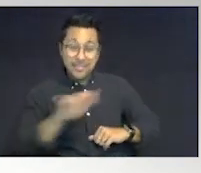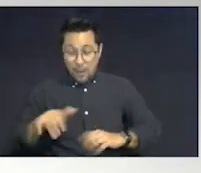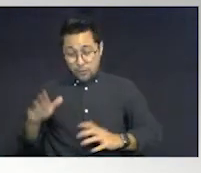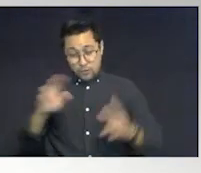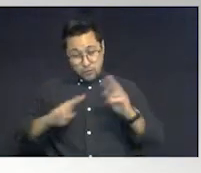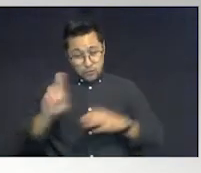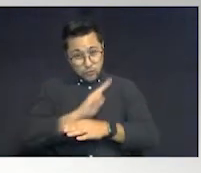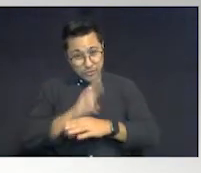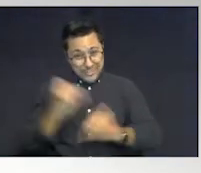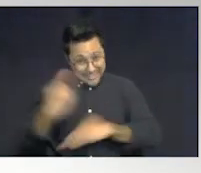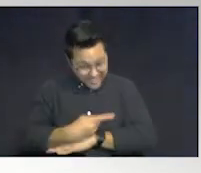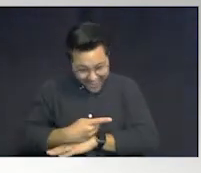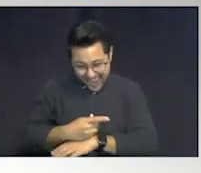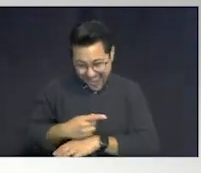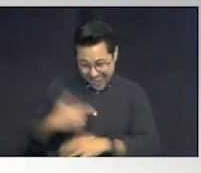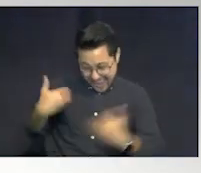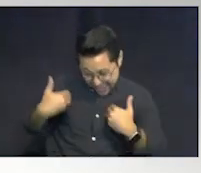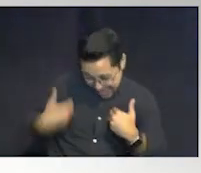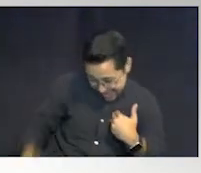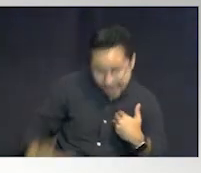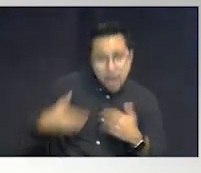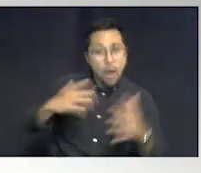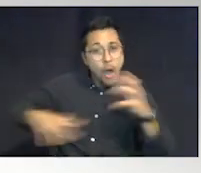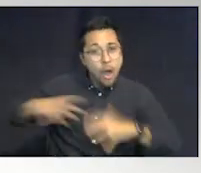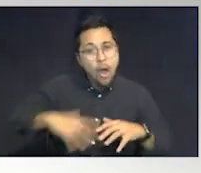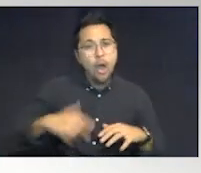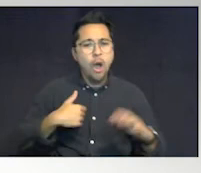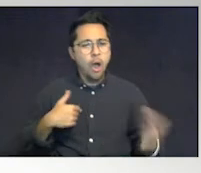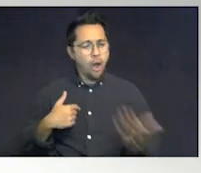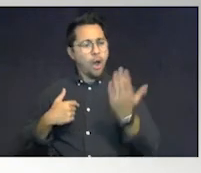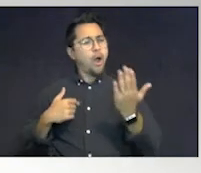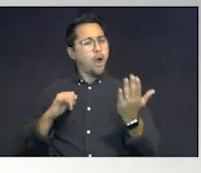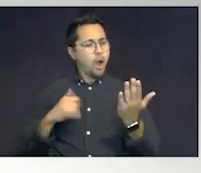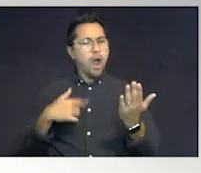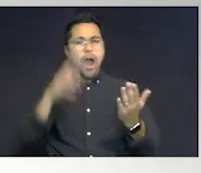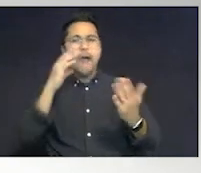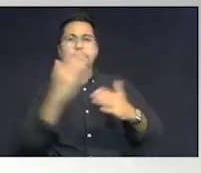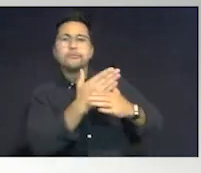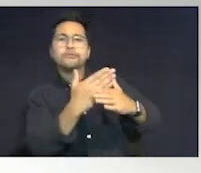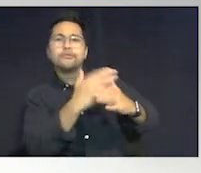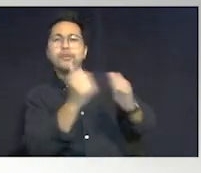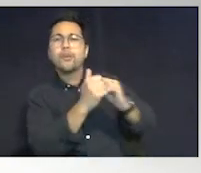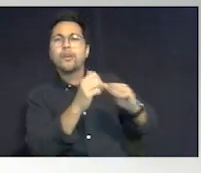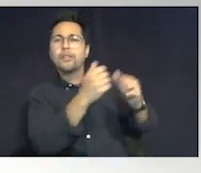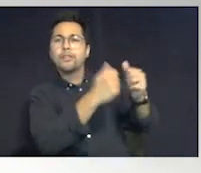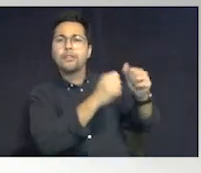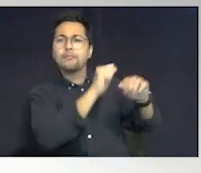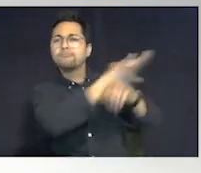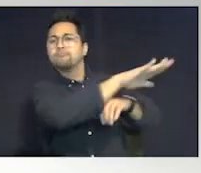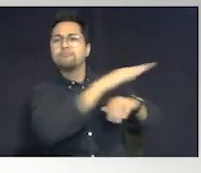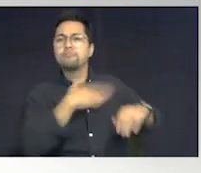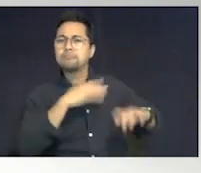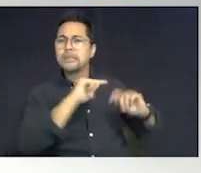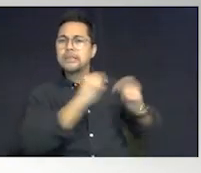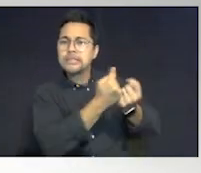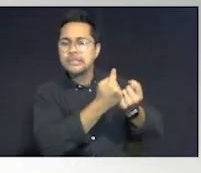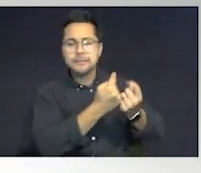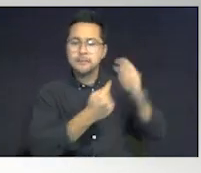he's wearing today, this is what he's going. And we get it, send it to my phone, I'll share it with my entire team. So we have a